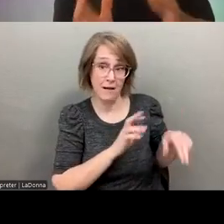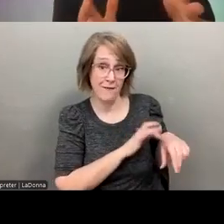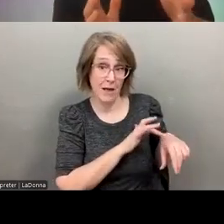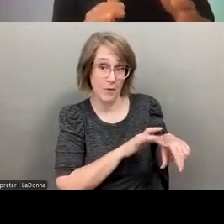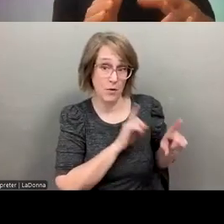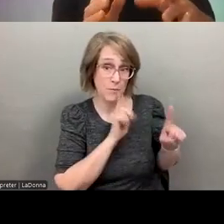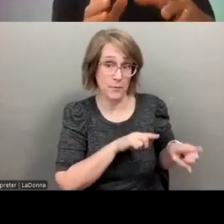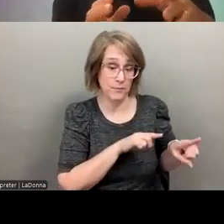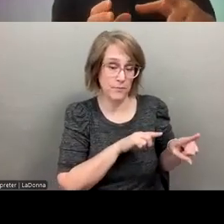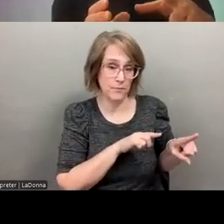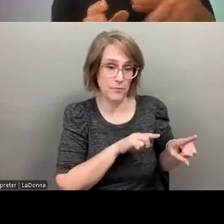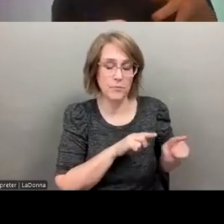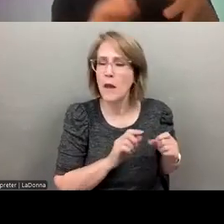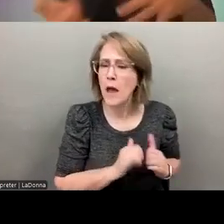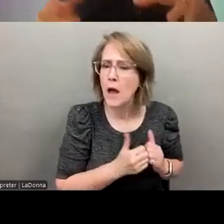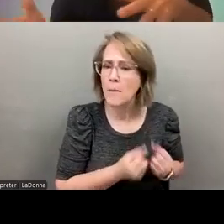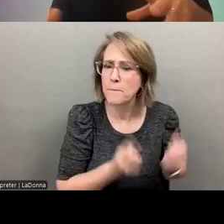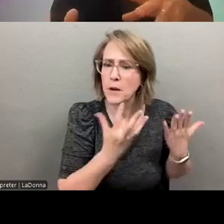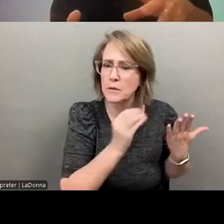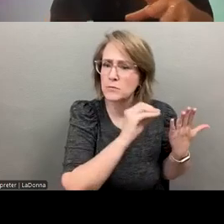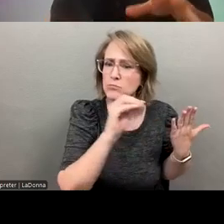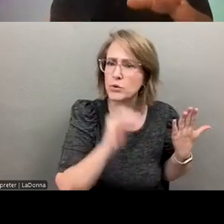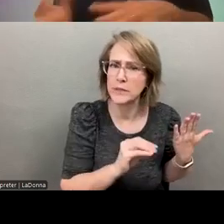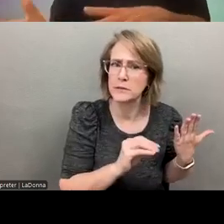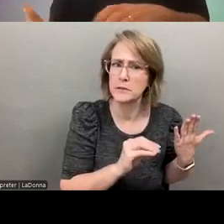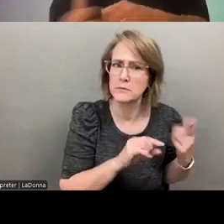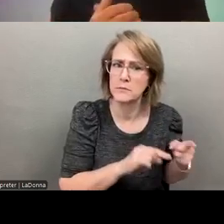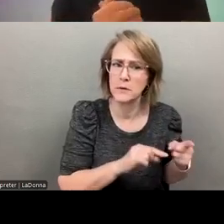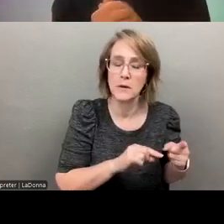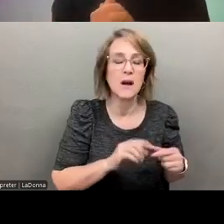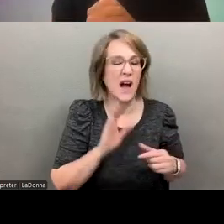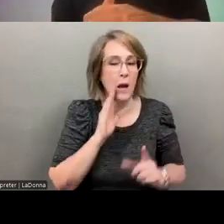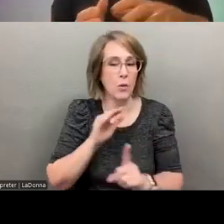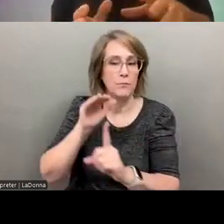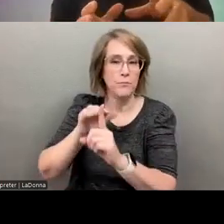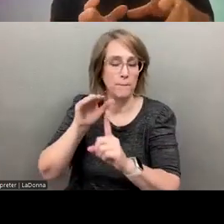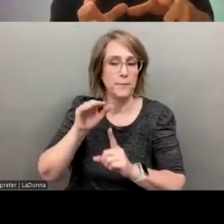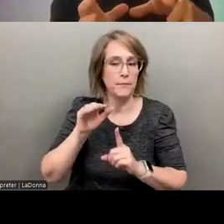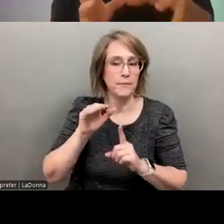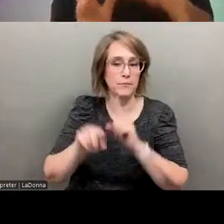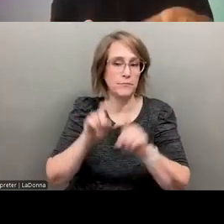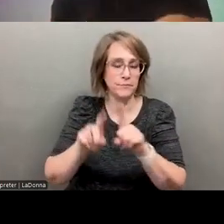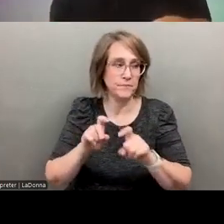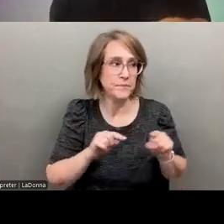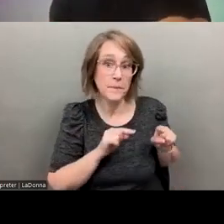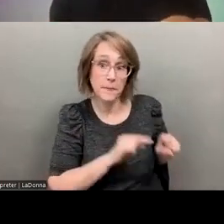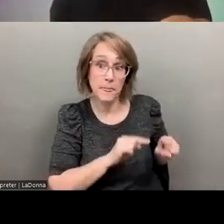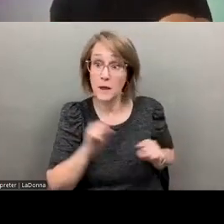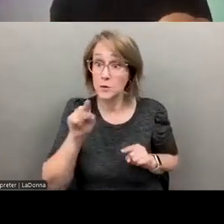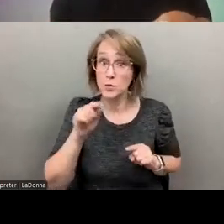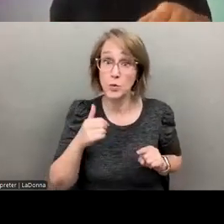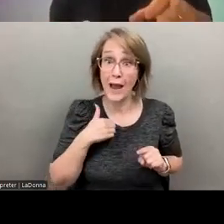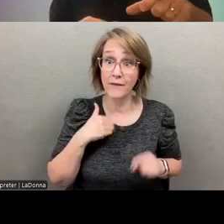have you all, uh, and we'll get into this, be a prompt for our later discussion, but do you have a